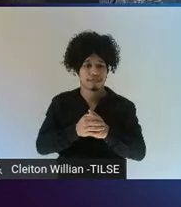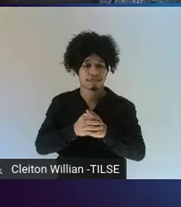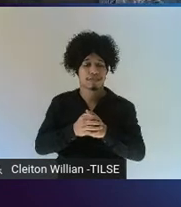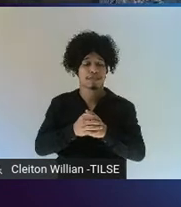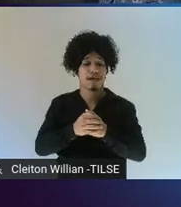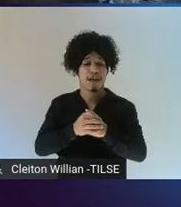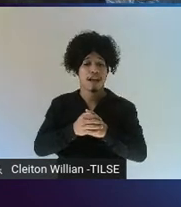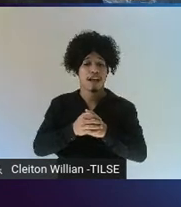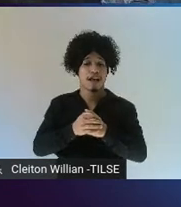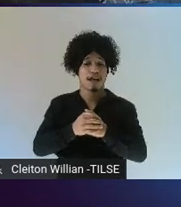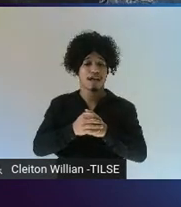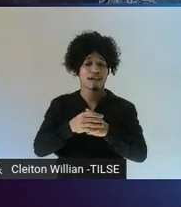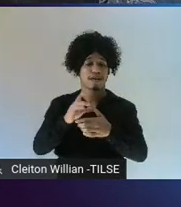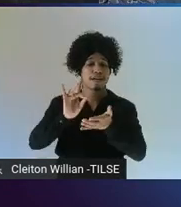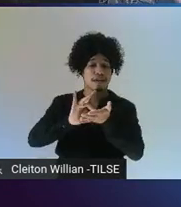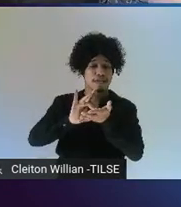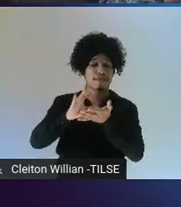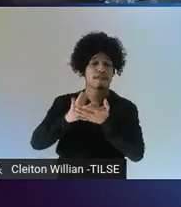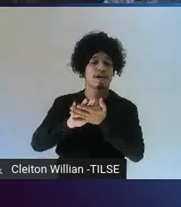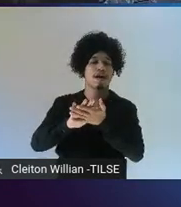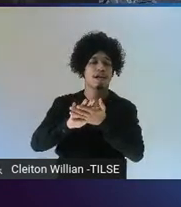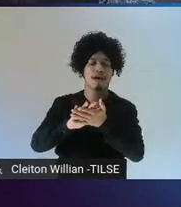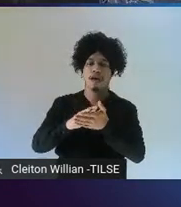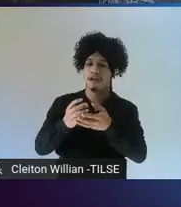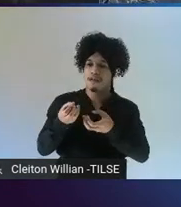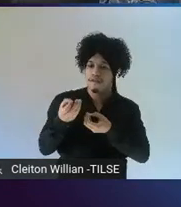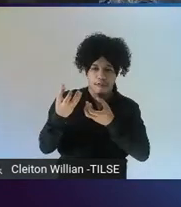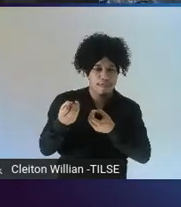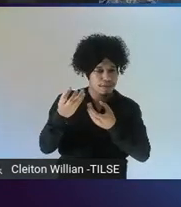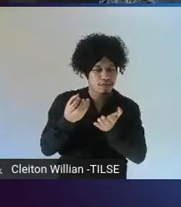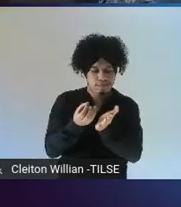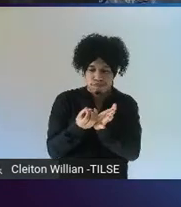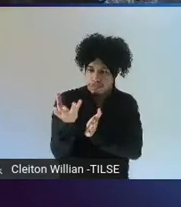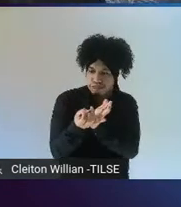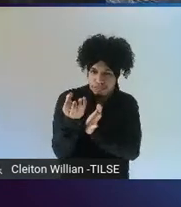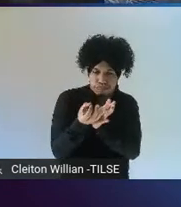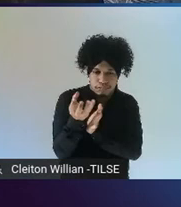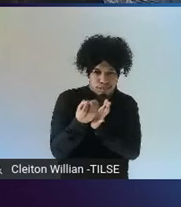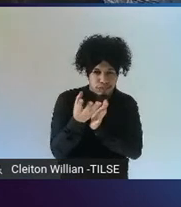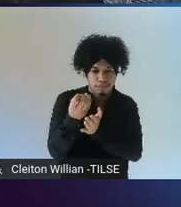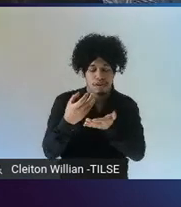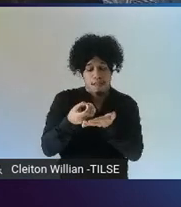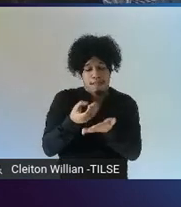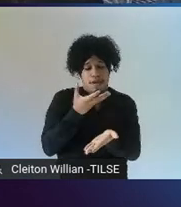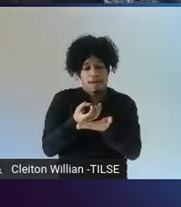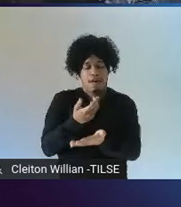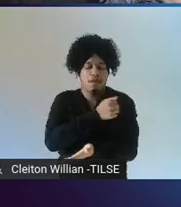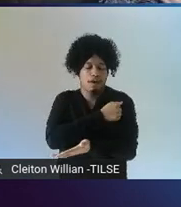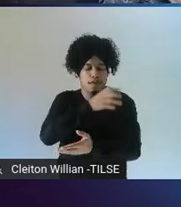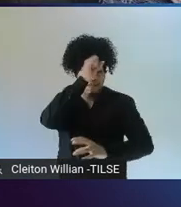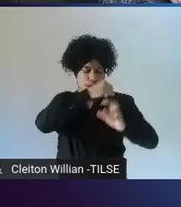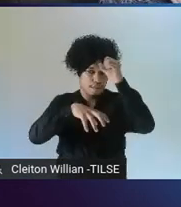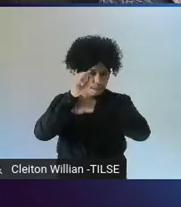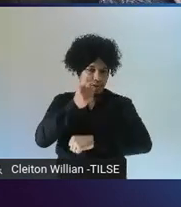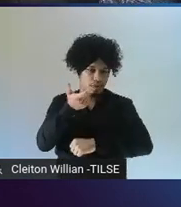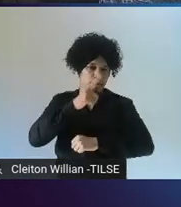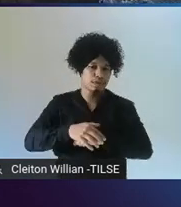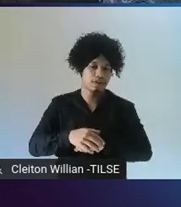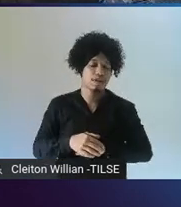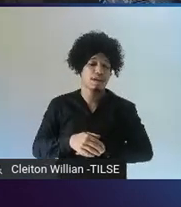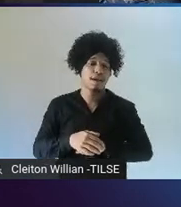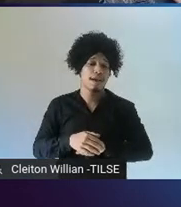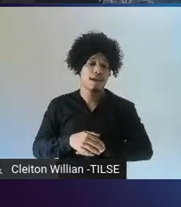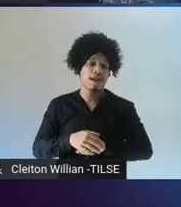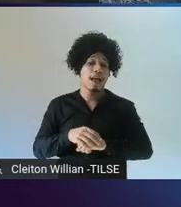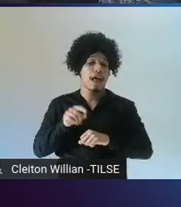tool to a textbook is something or any kind of text. Something that you can actually study